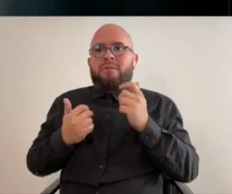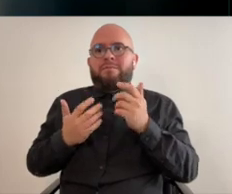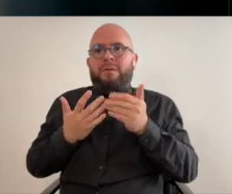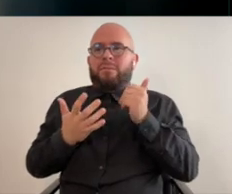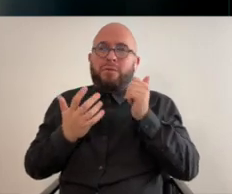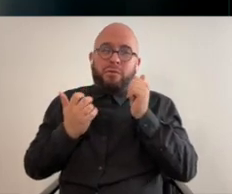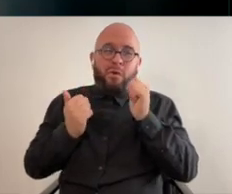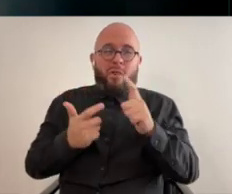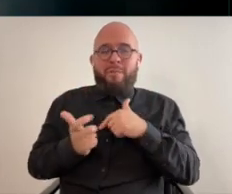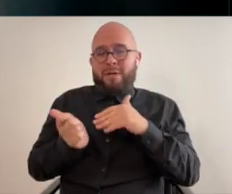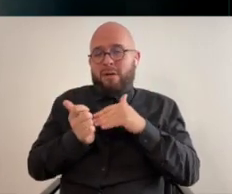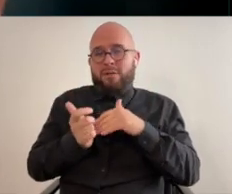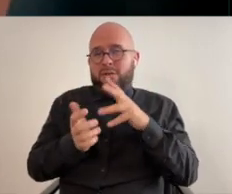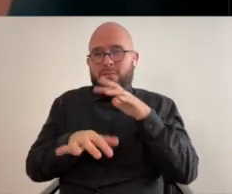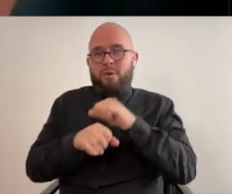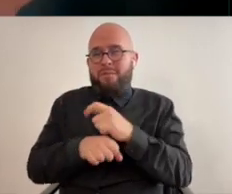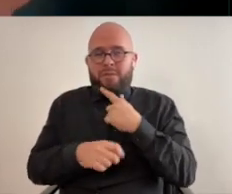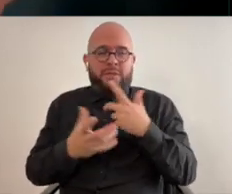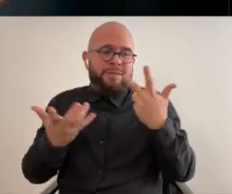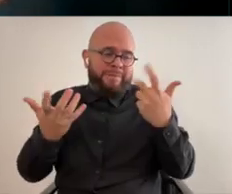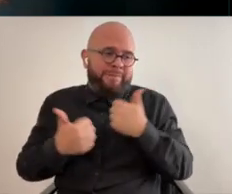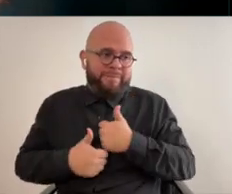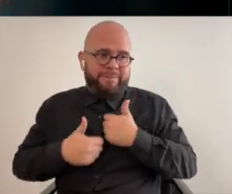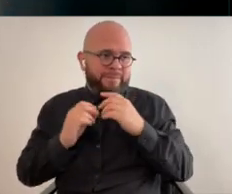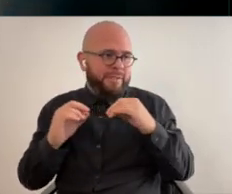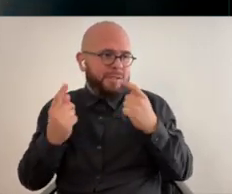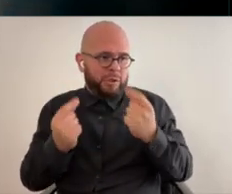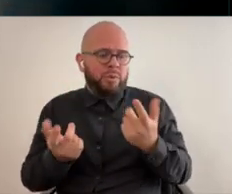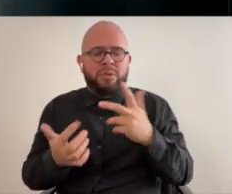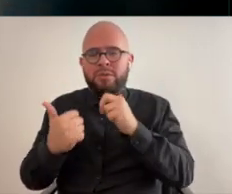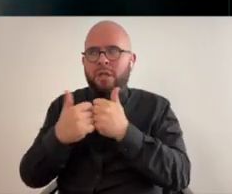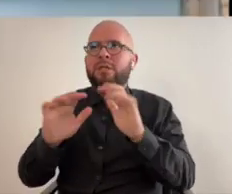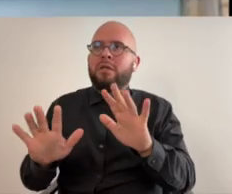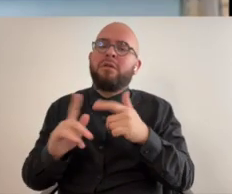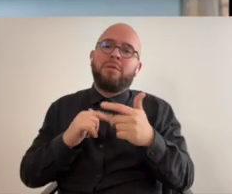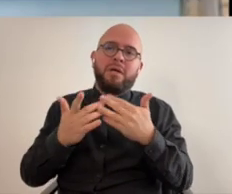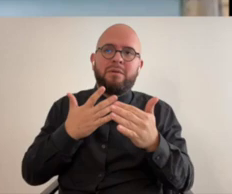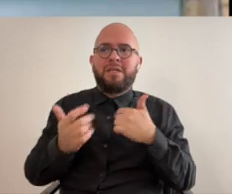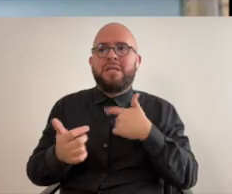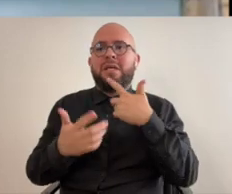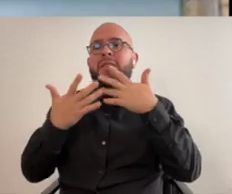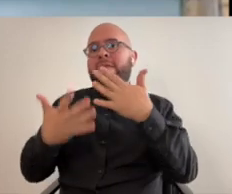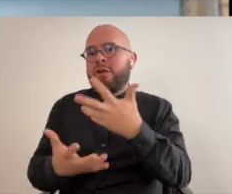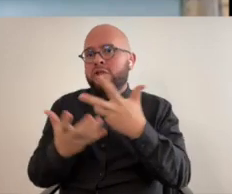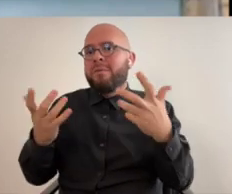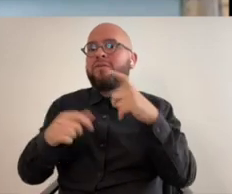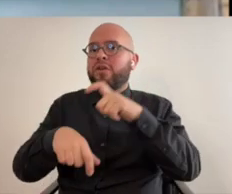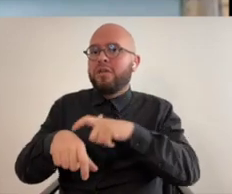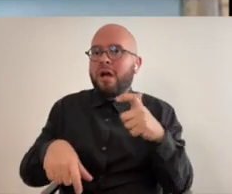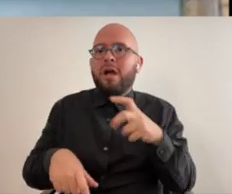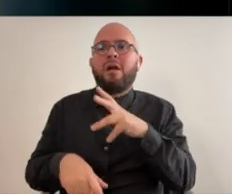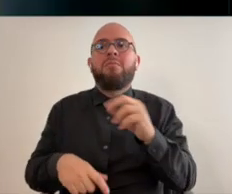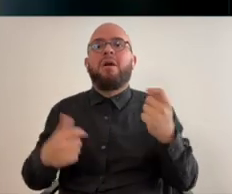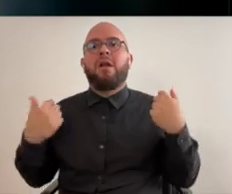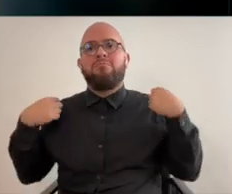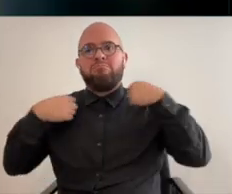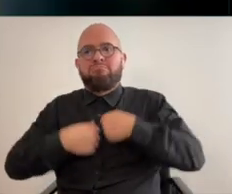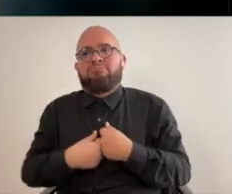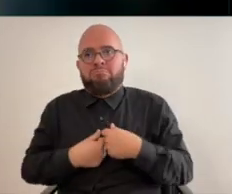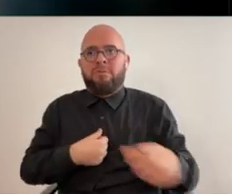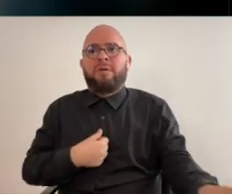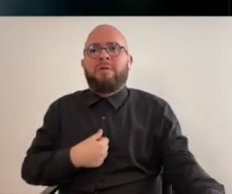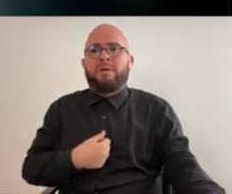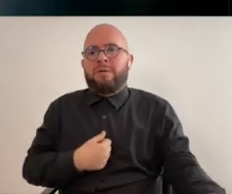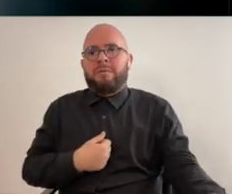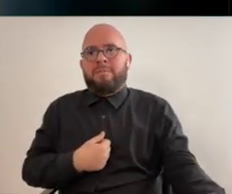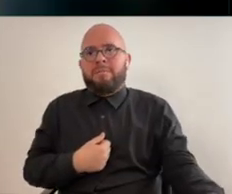for almost all of my doctor's appointments if we're honest yeah it's challenging so i say thank you very much for your time